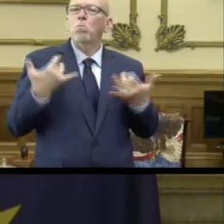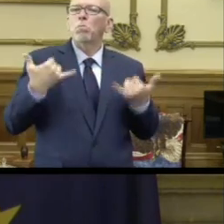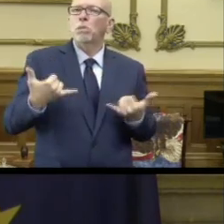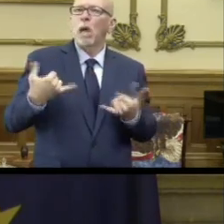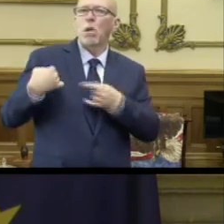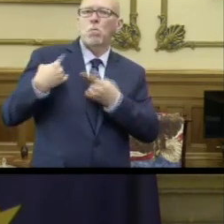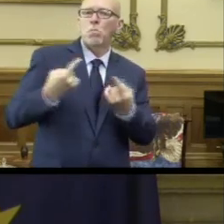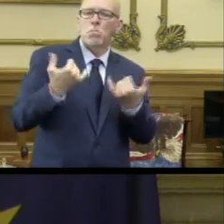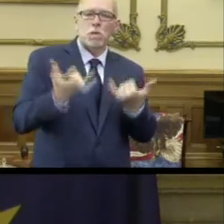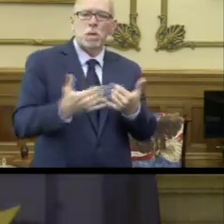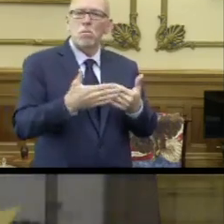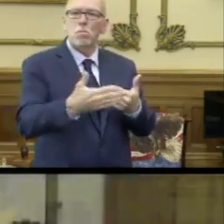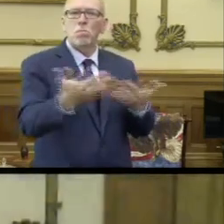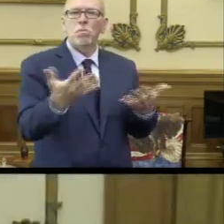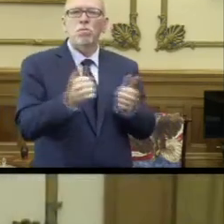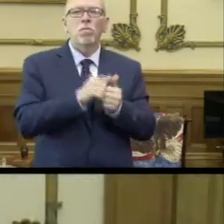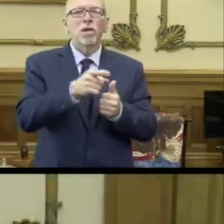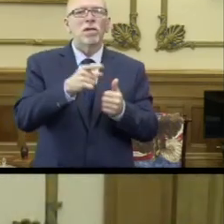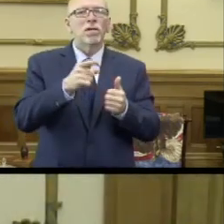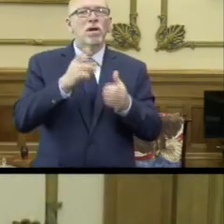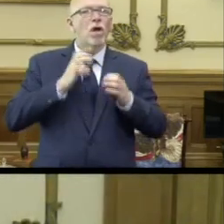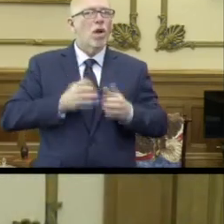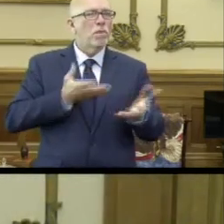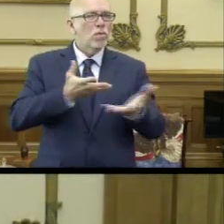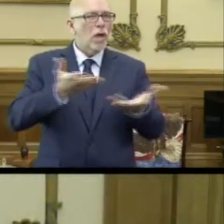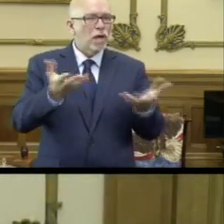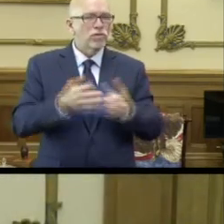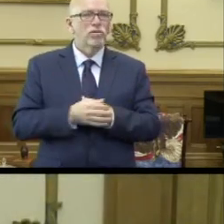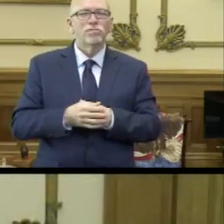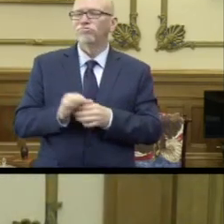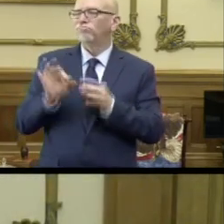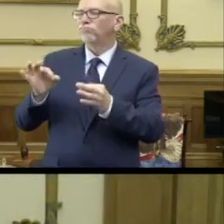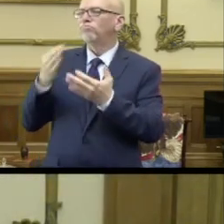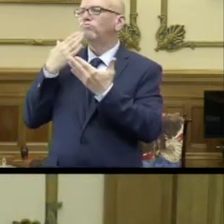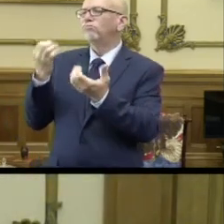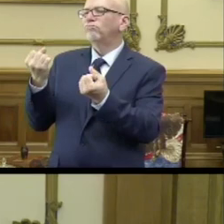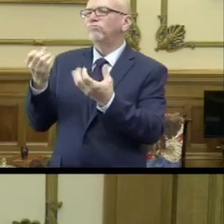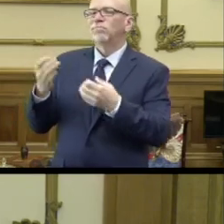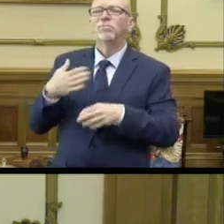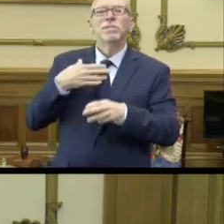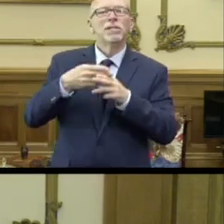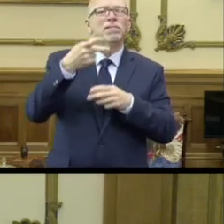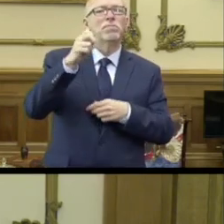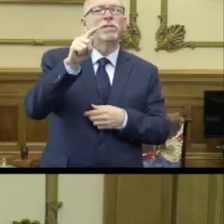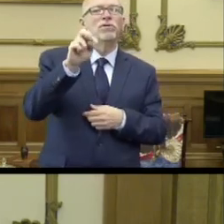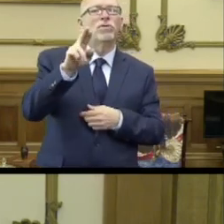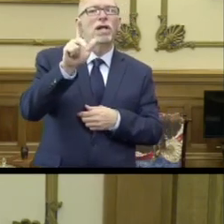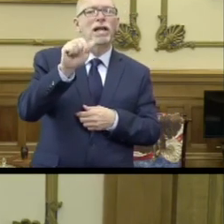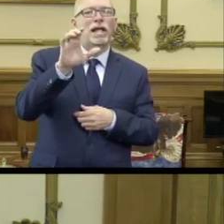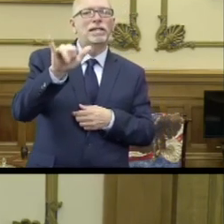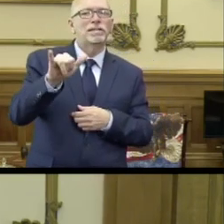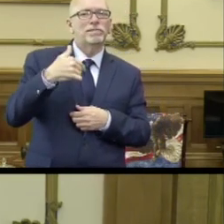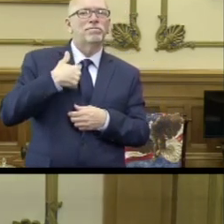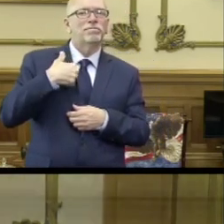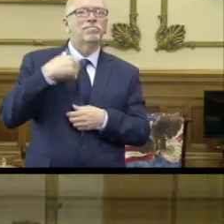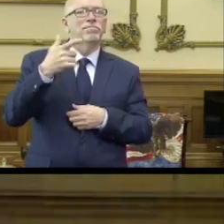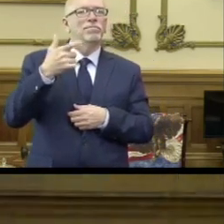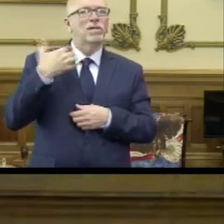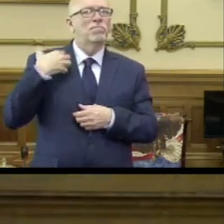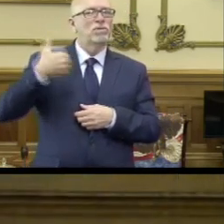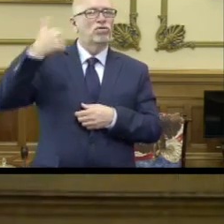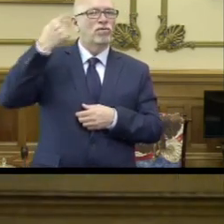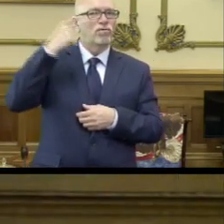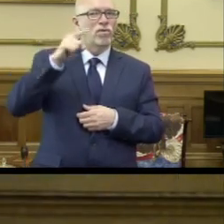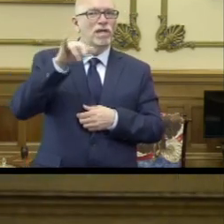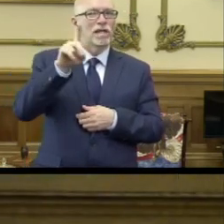see us moving forward, especially with that customer interaction. Absolutely. Thank you very much. My name is Peter Lacey. I'm the commissioner of the